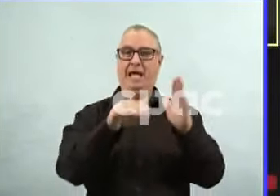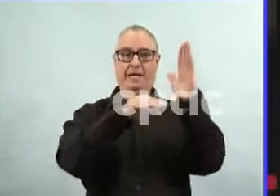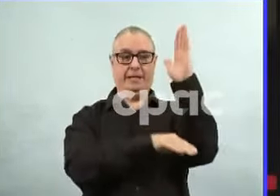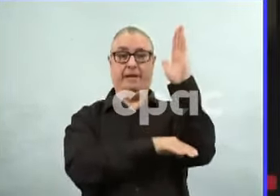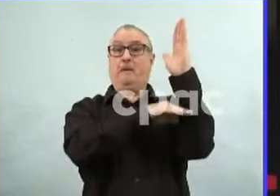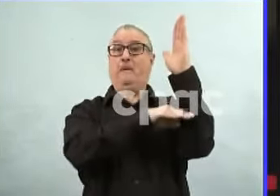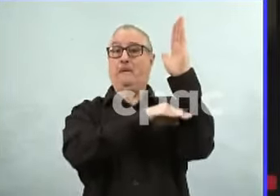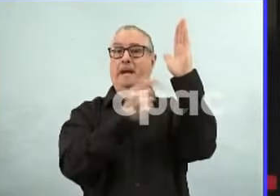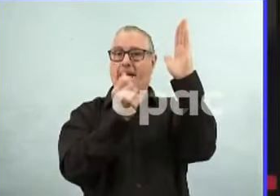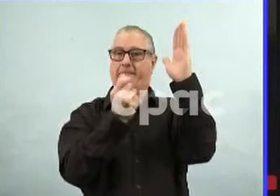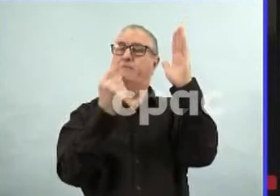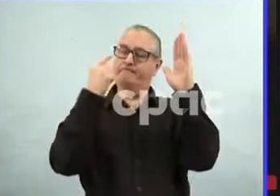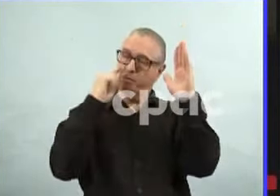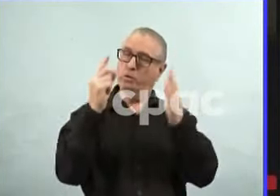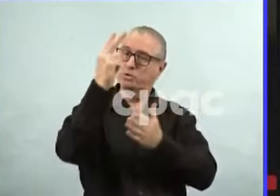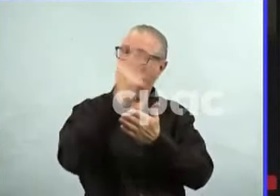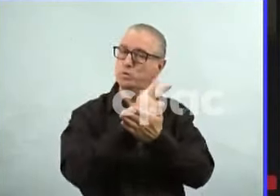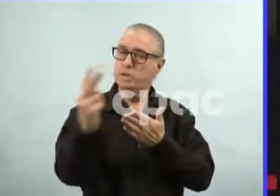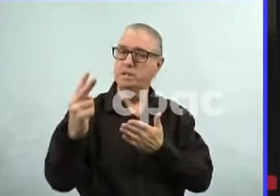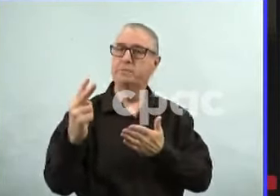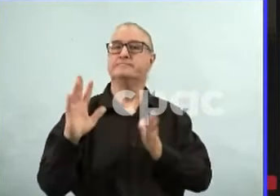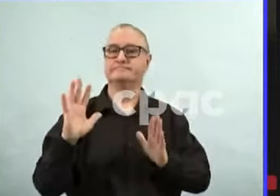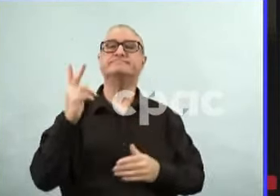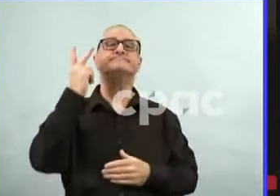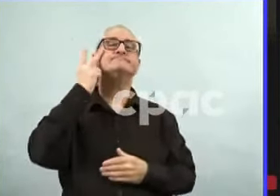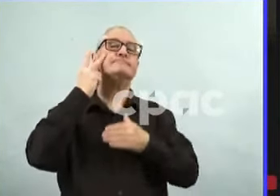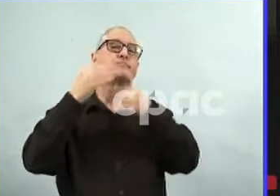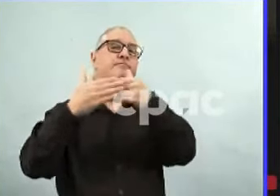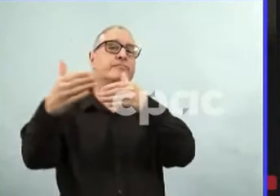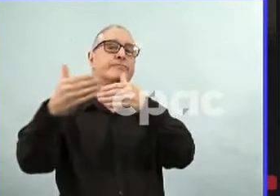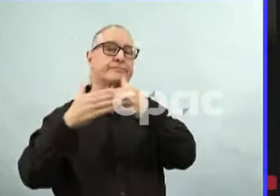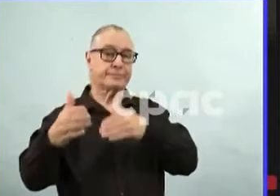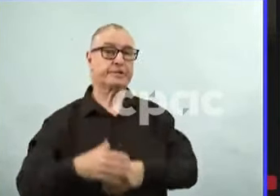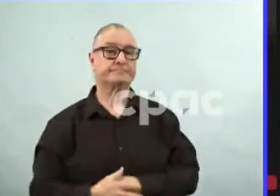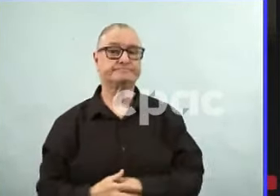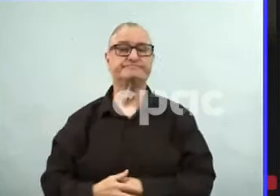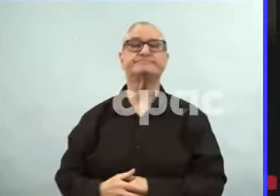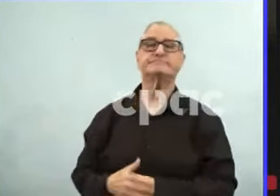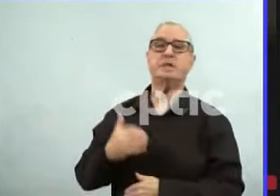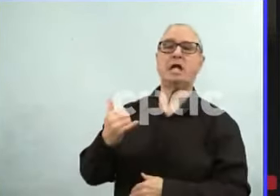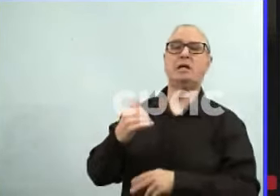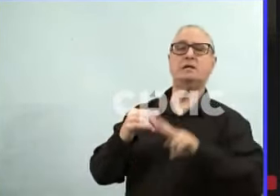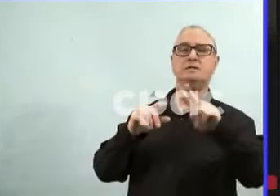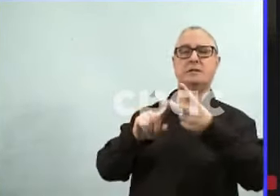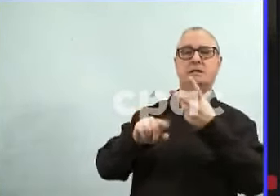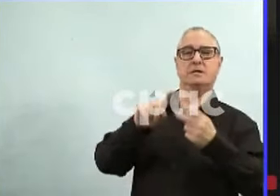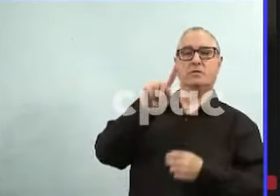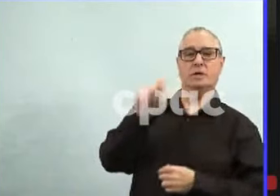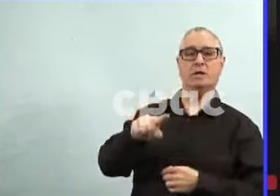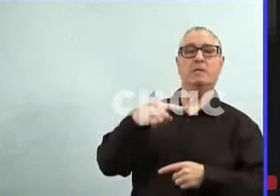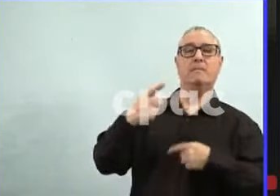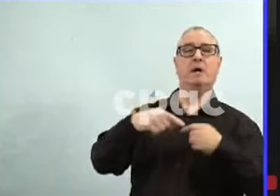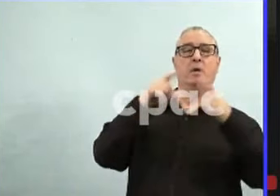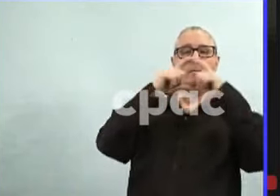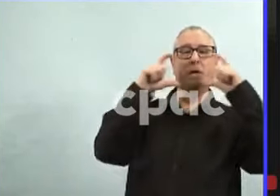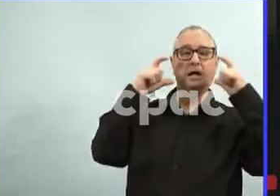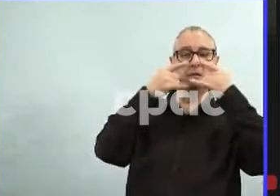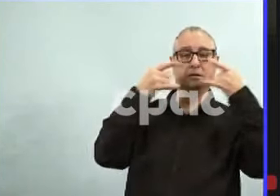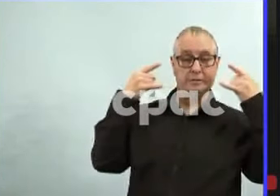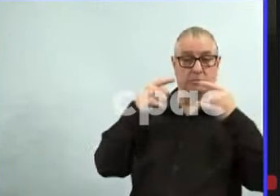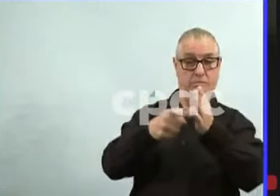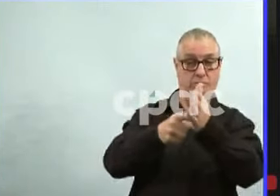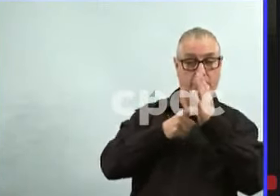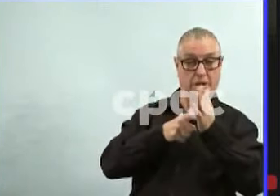Thank you. And I just wanted to ask specifically about mask mandates. You know, we've seen Alberta and Saskatchewan